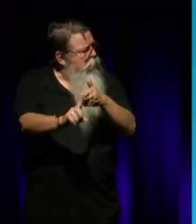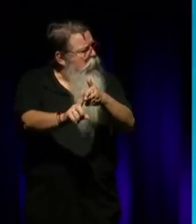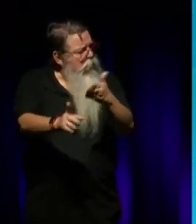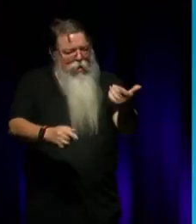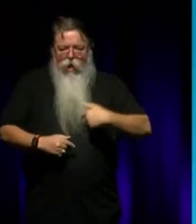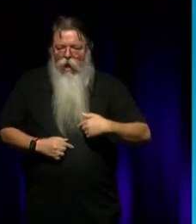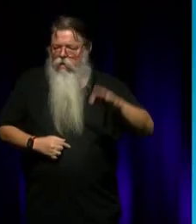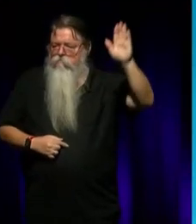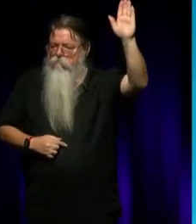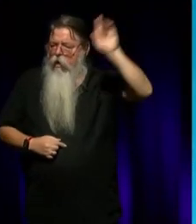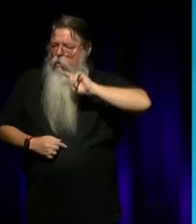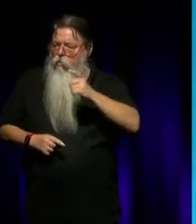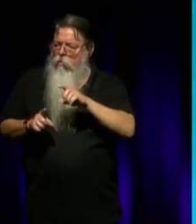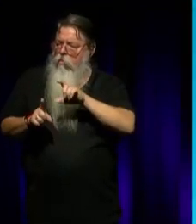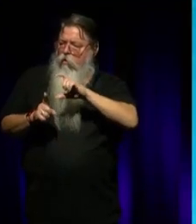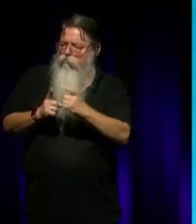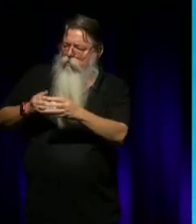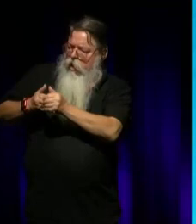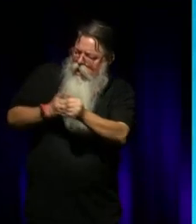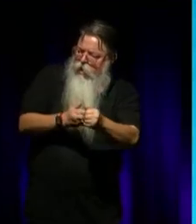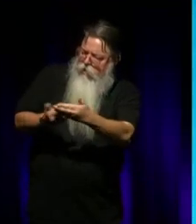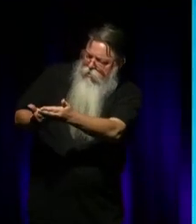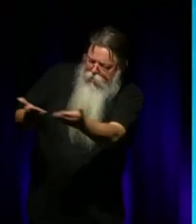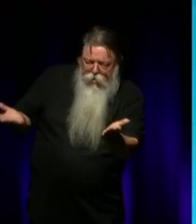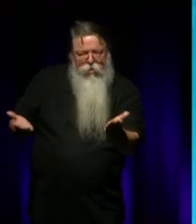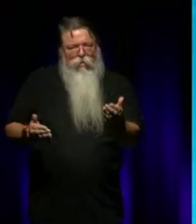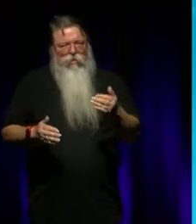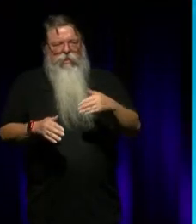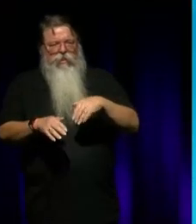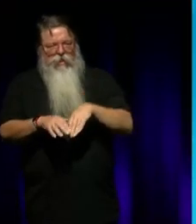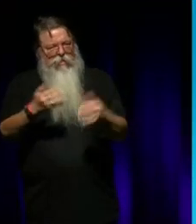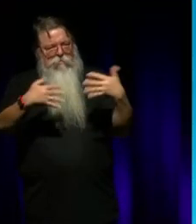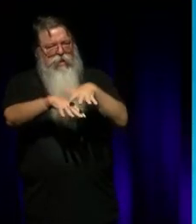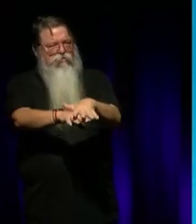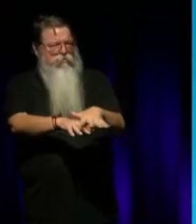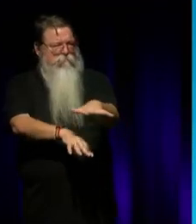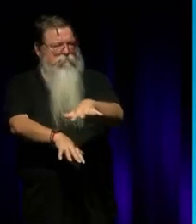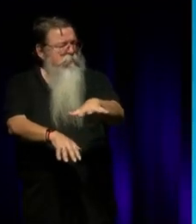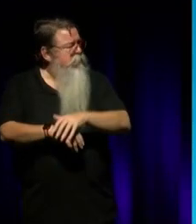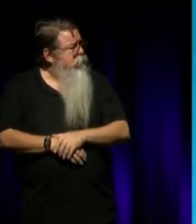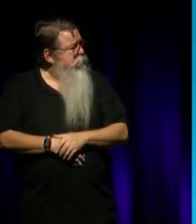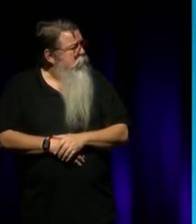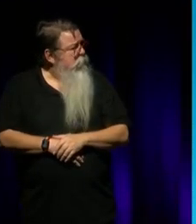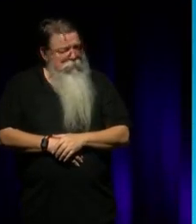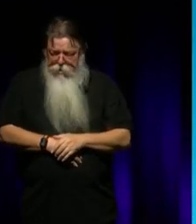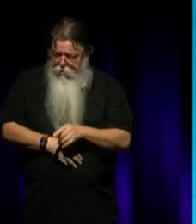culturally lead that in that mainstream space. And so you did have a lot of collaborators. Really